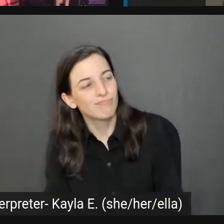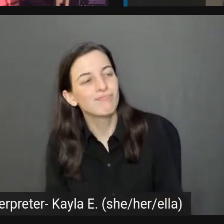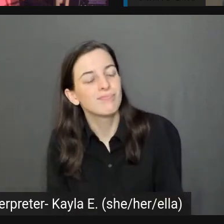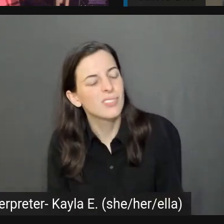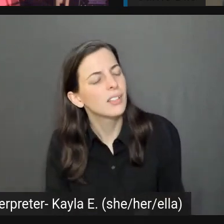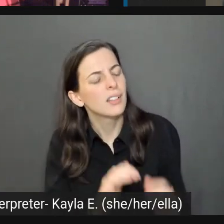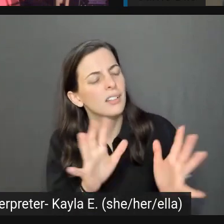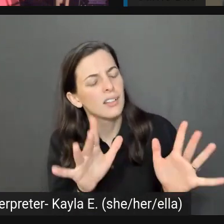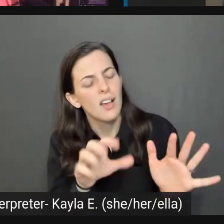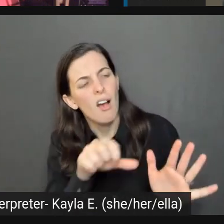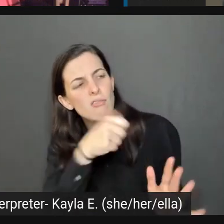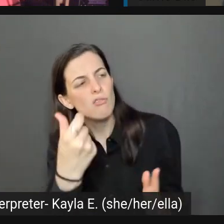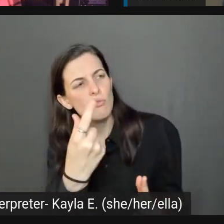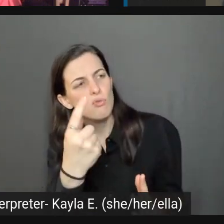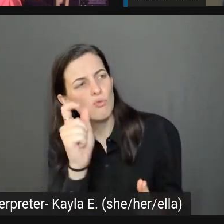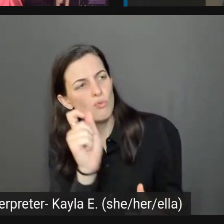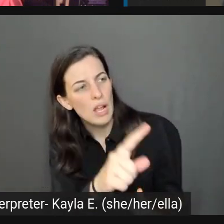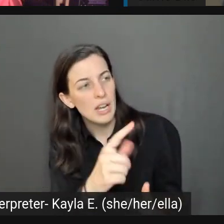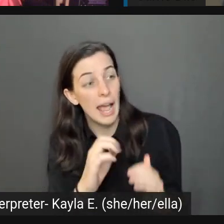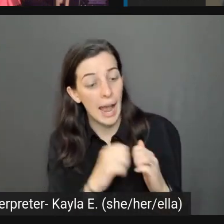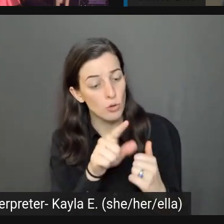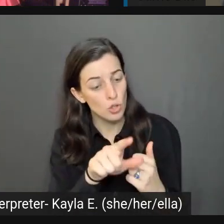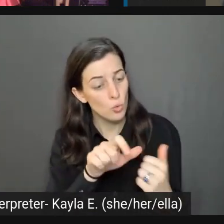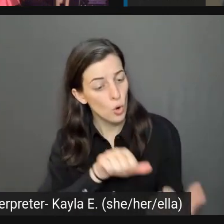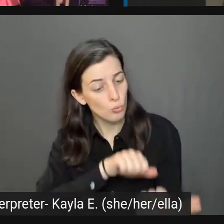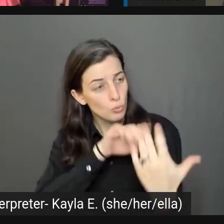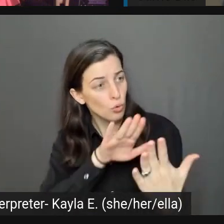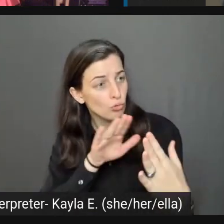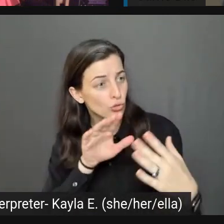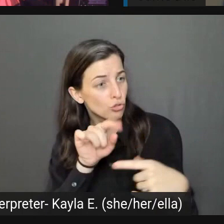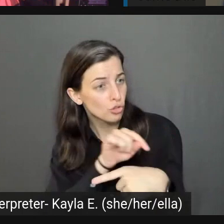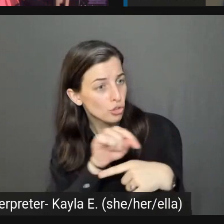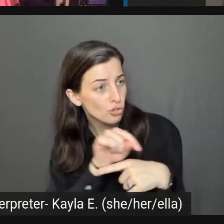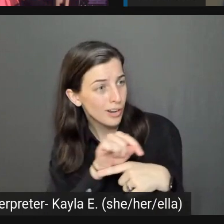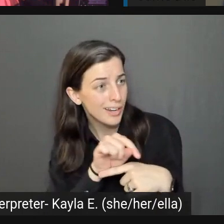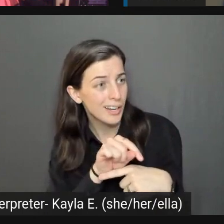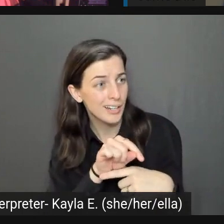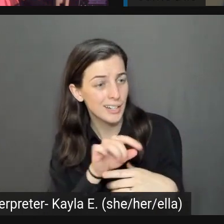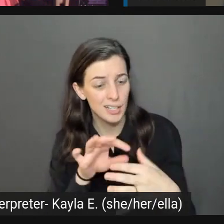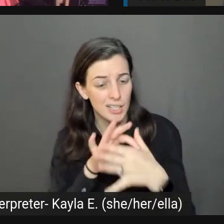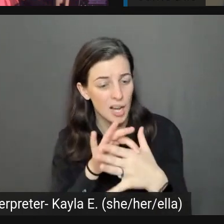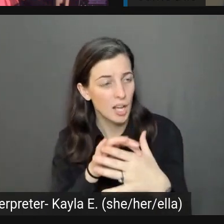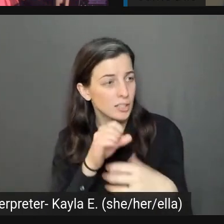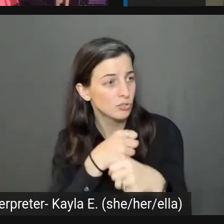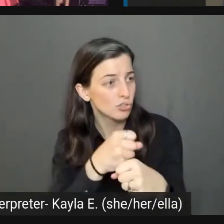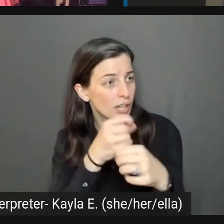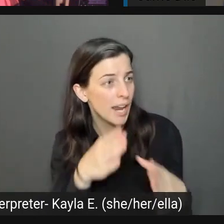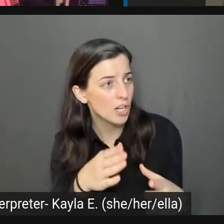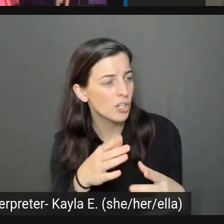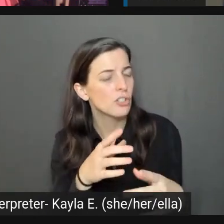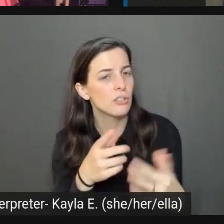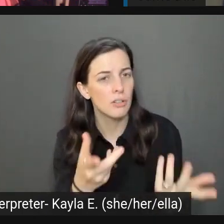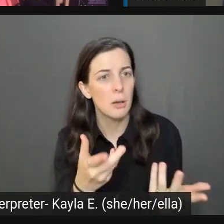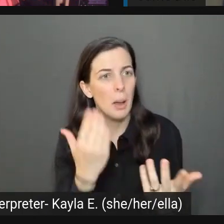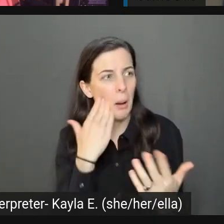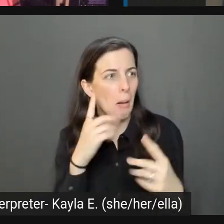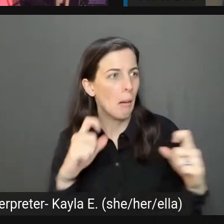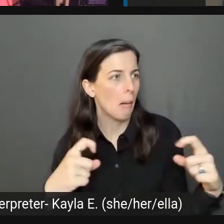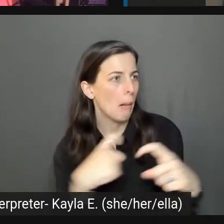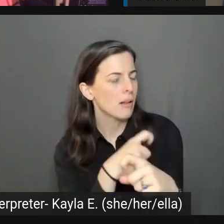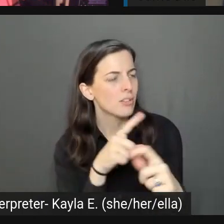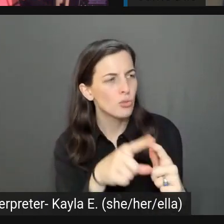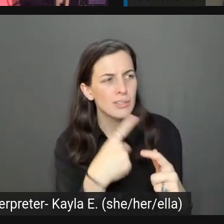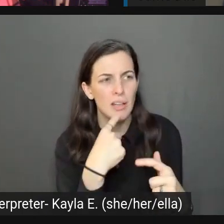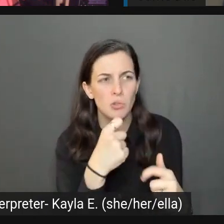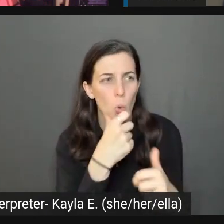creators on this process? It can be complicated to make decisions, but as you say, best not to overthink it. So how would you kind